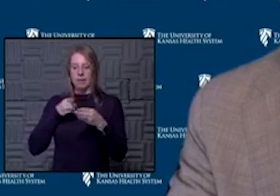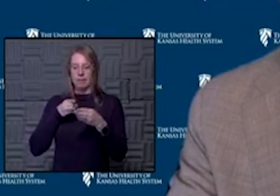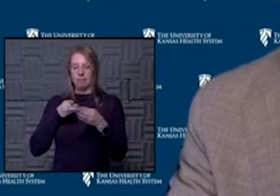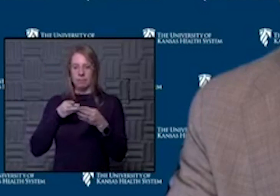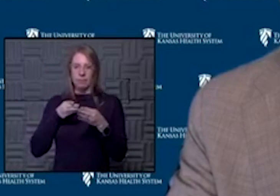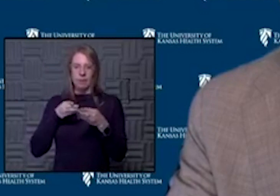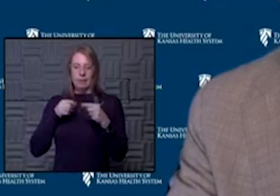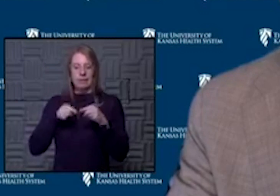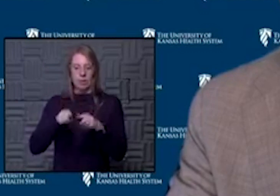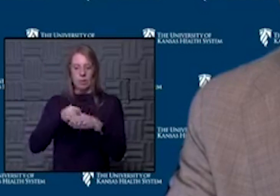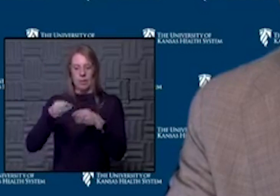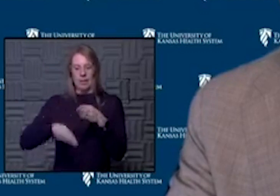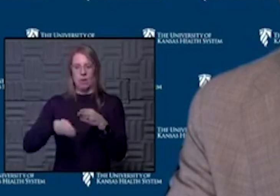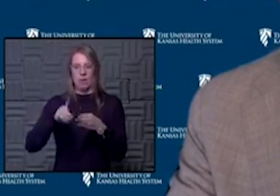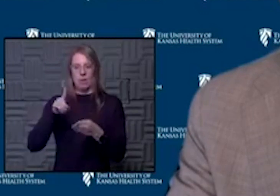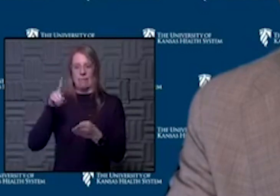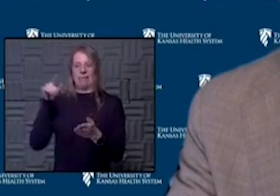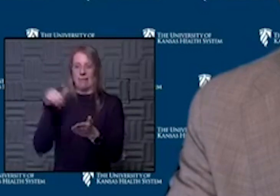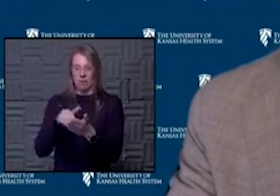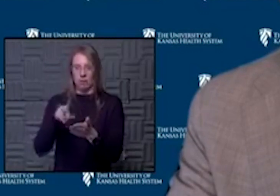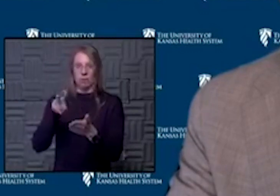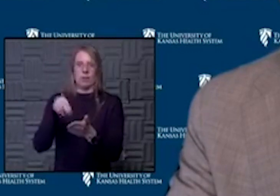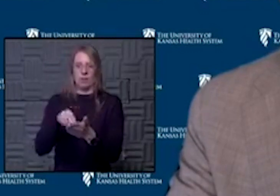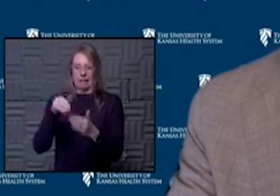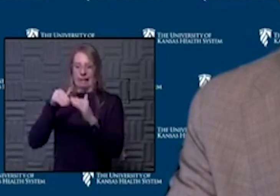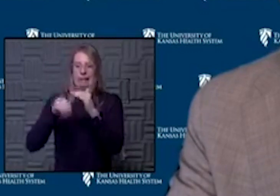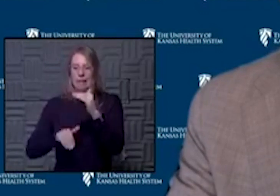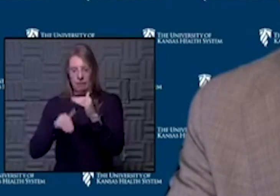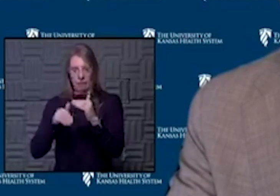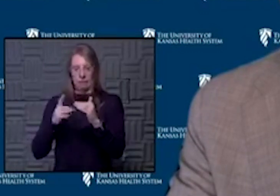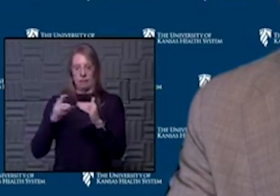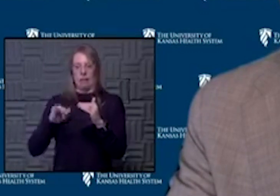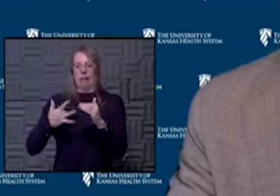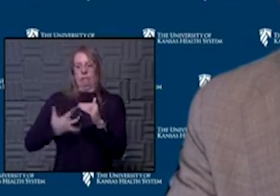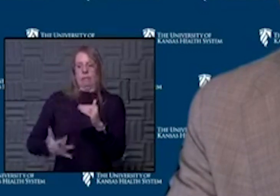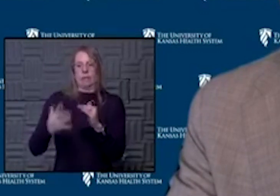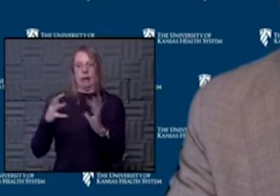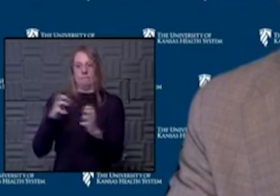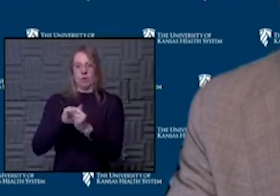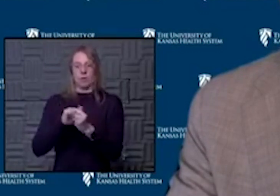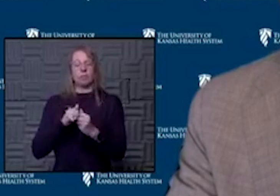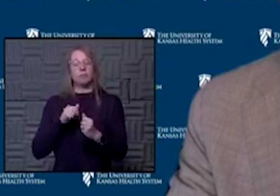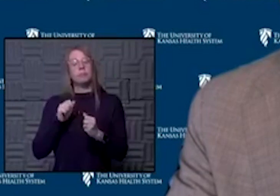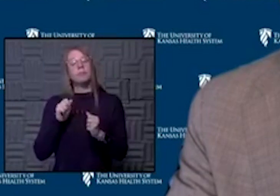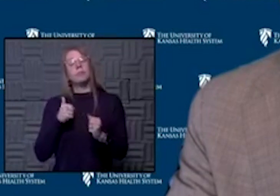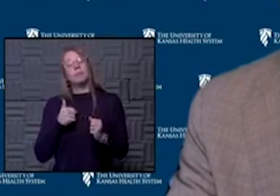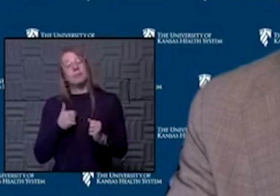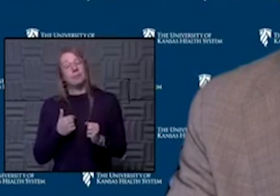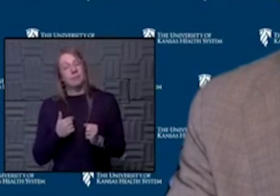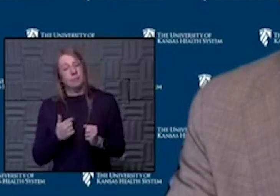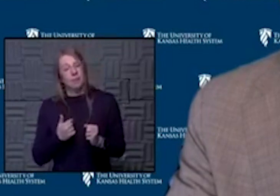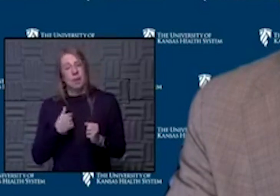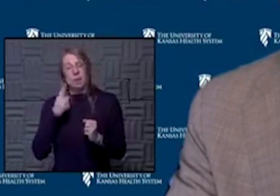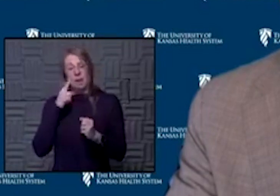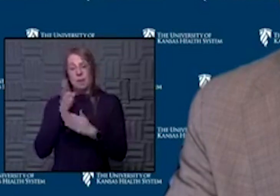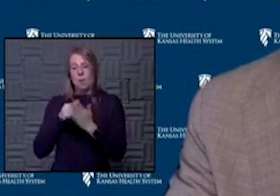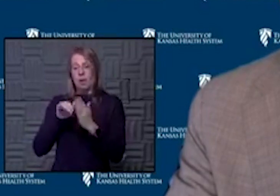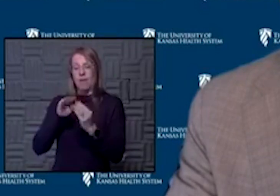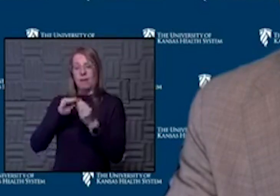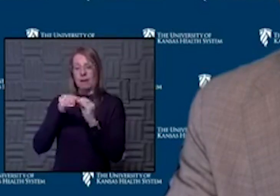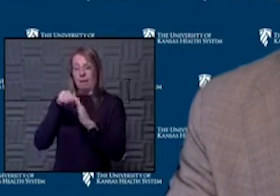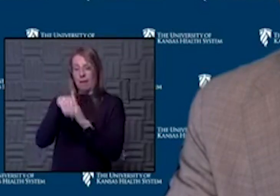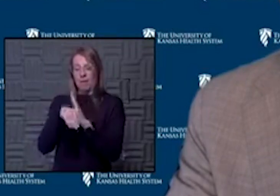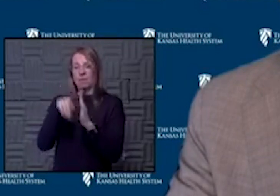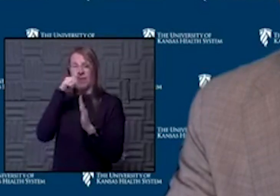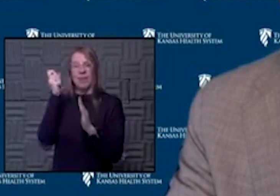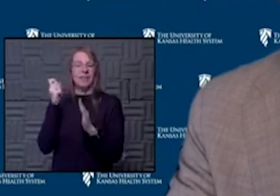thousands less than our normal average. So I am certain that a portion of that decline is due to a decrease